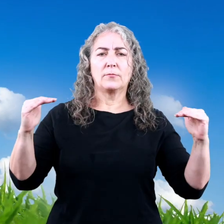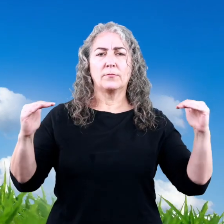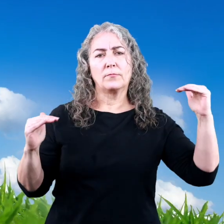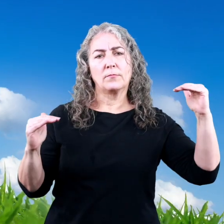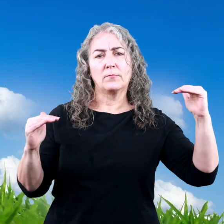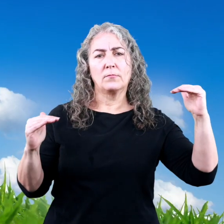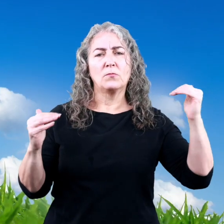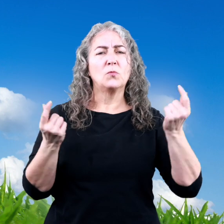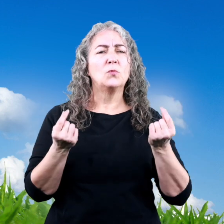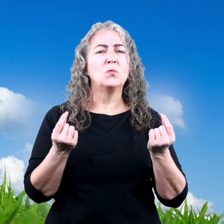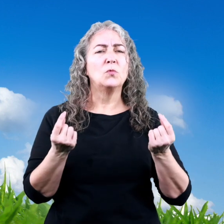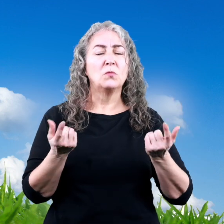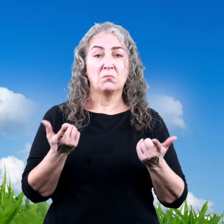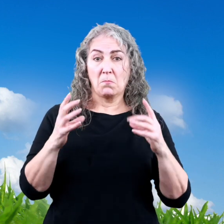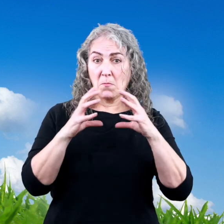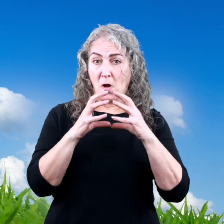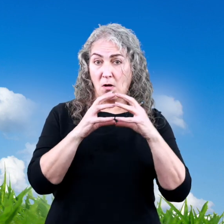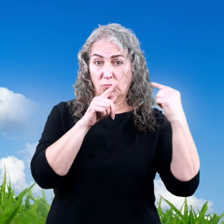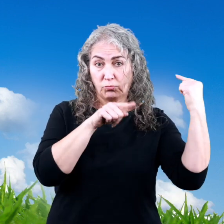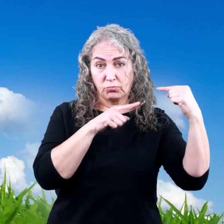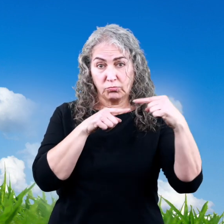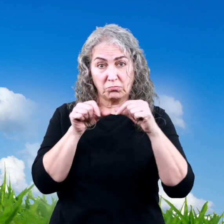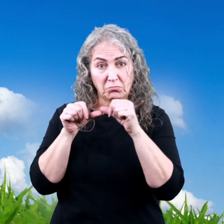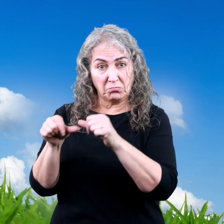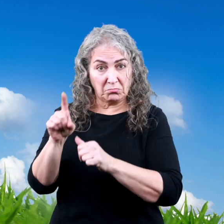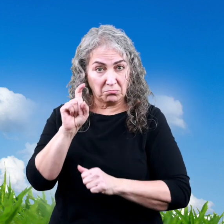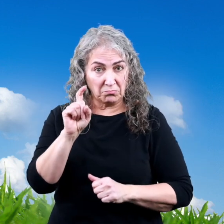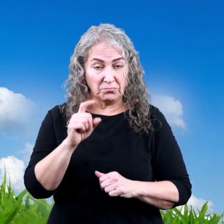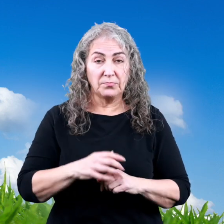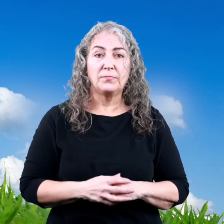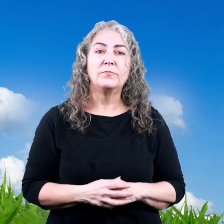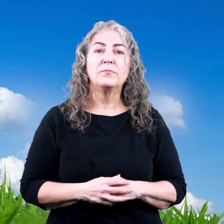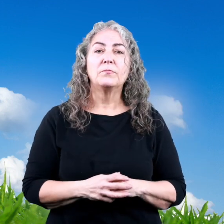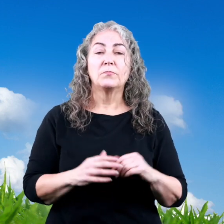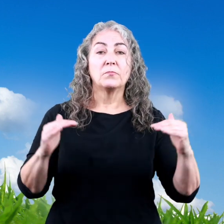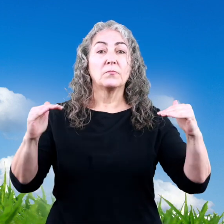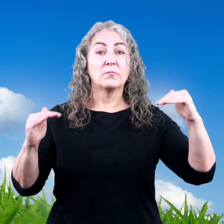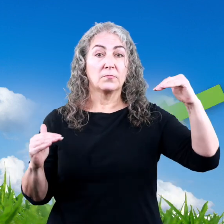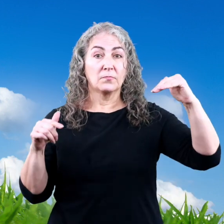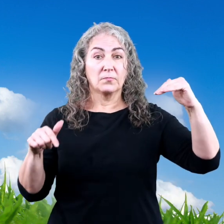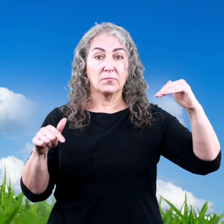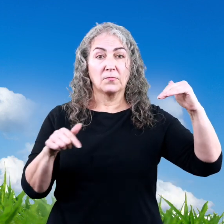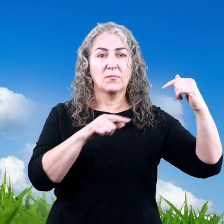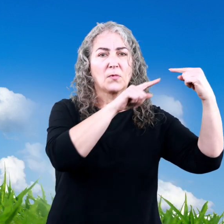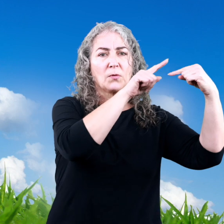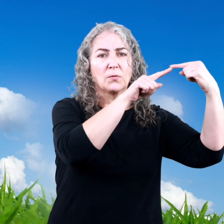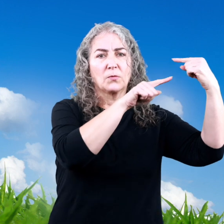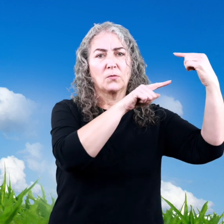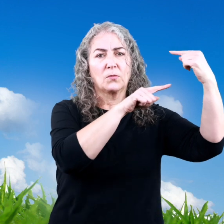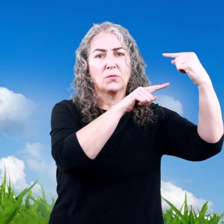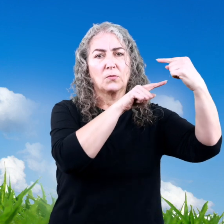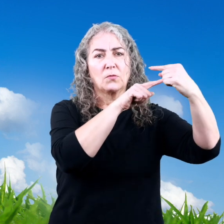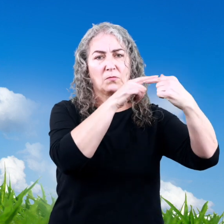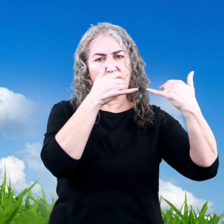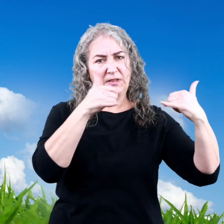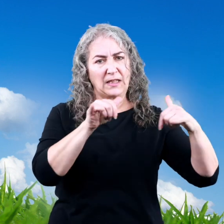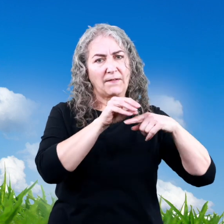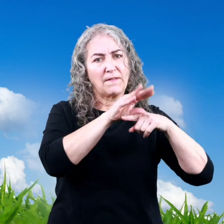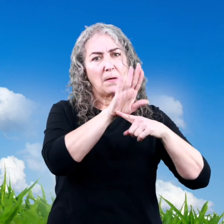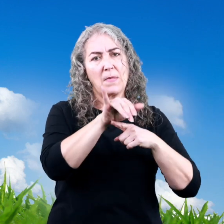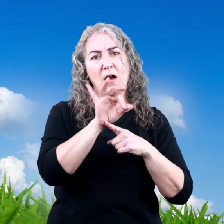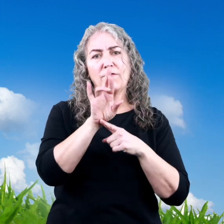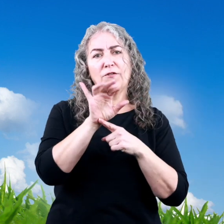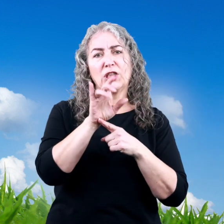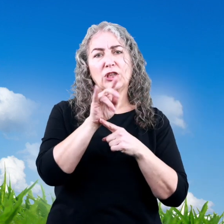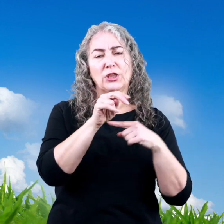sloped the surface the soccer ball was rolling on? The ball on a sloped surface is still affected by friction.